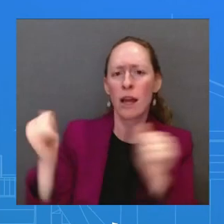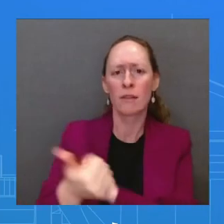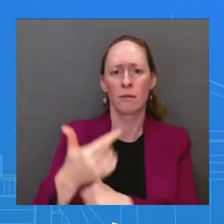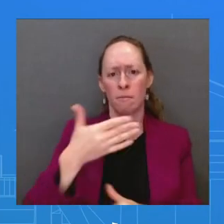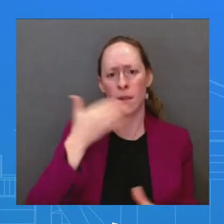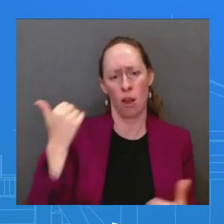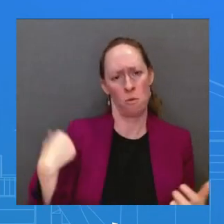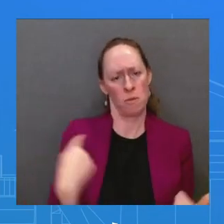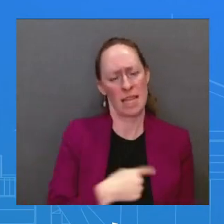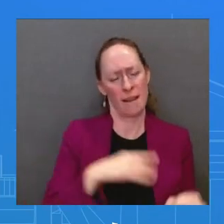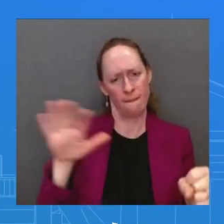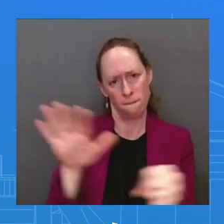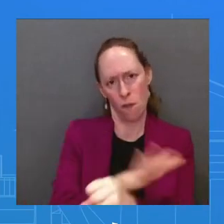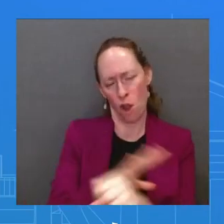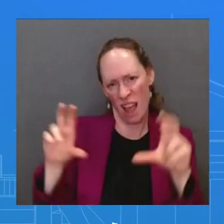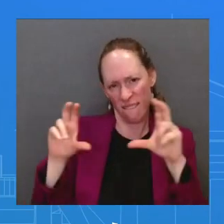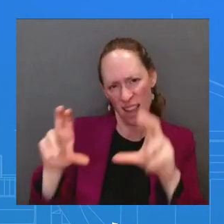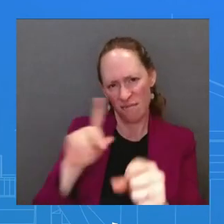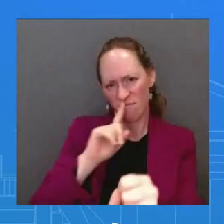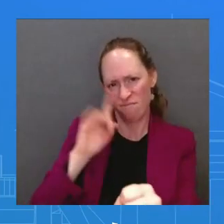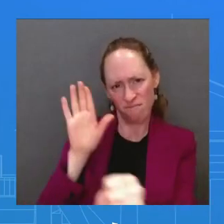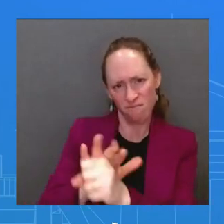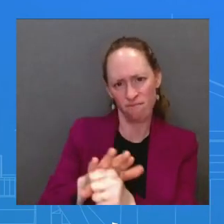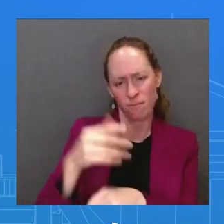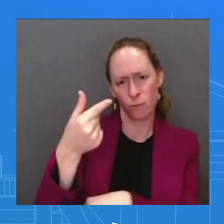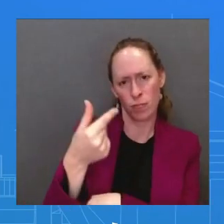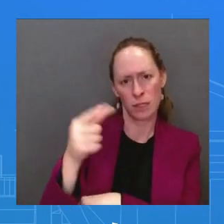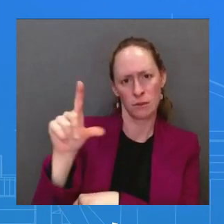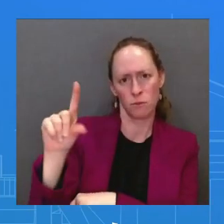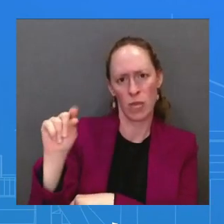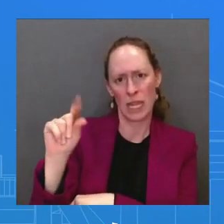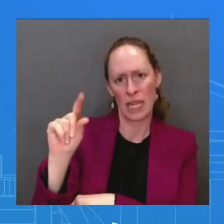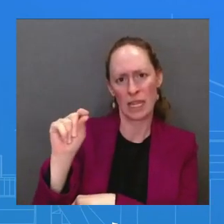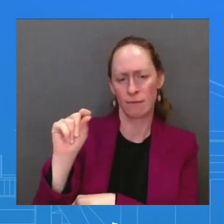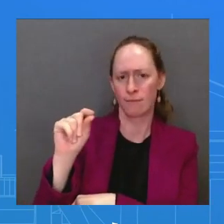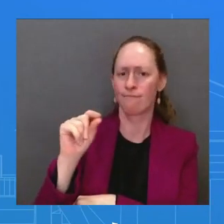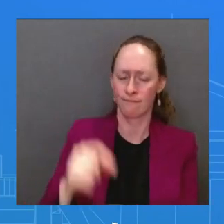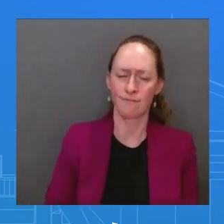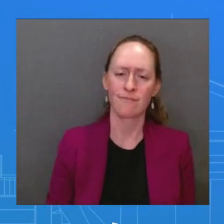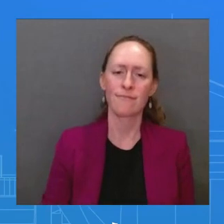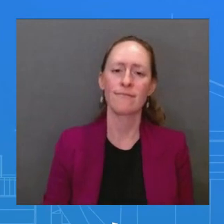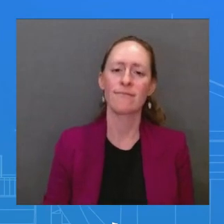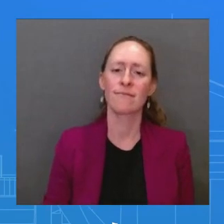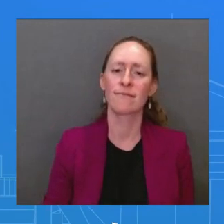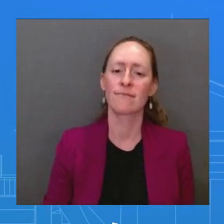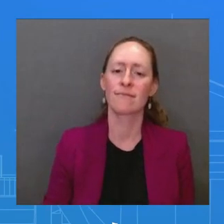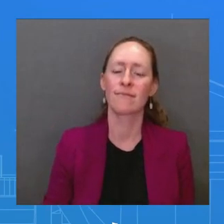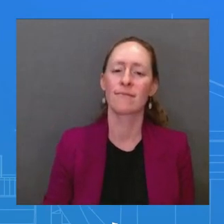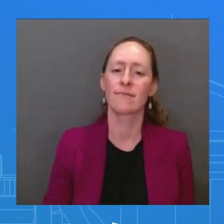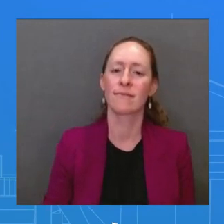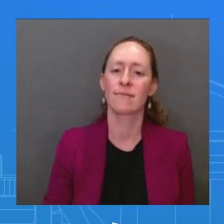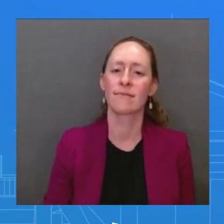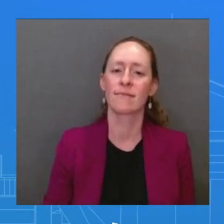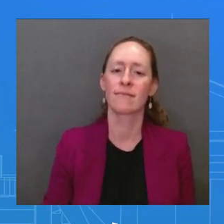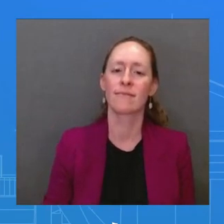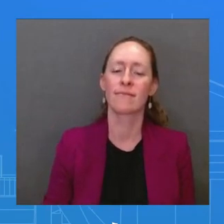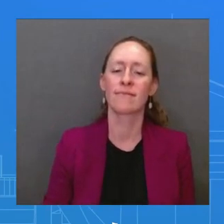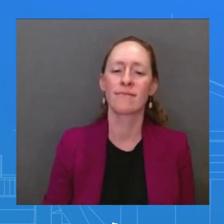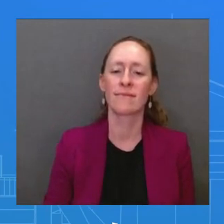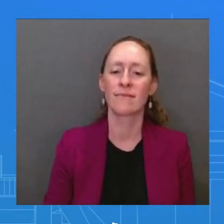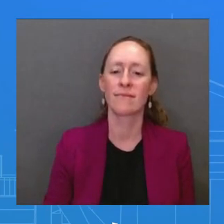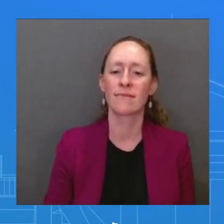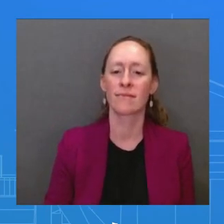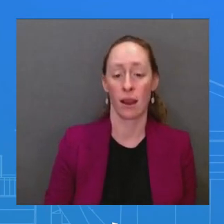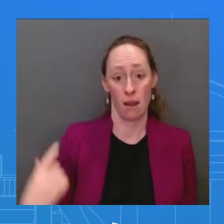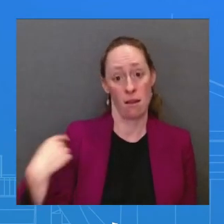And thanks to the leadership of Prime Minister Modi in India's presidency, we hope we'll be able to do all of those things. We're also looking forward